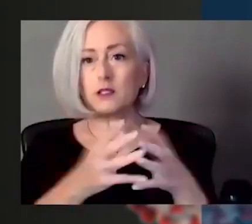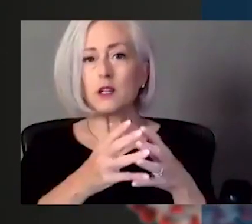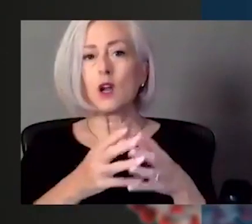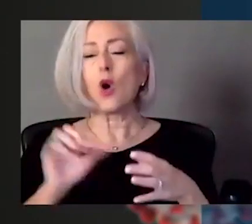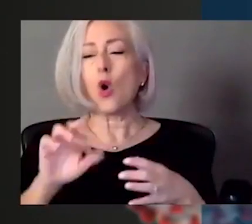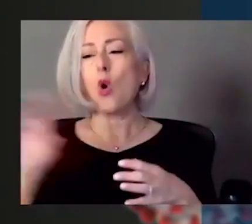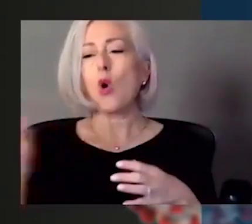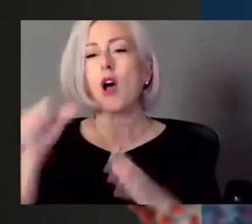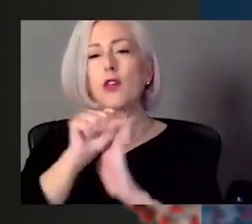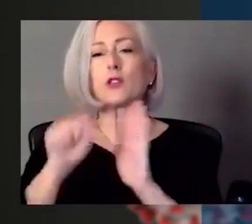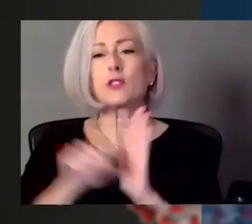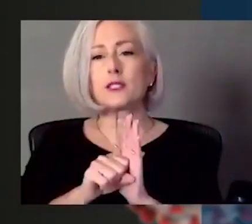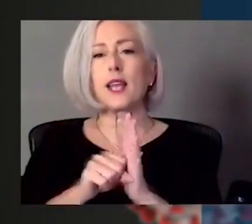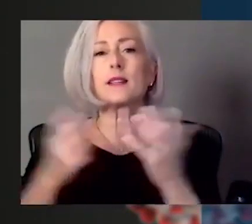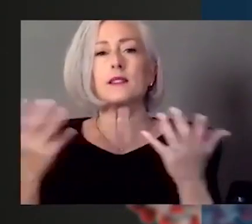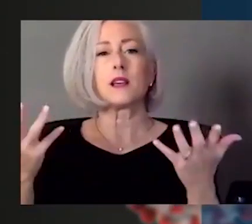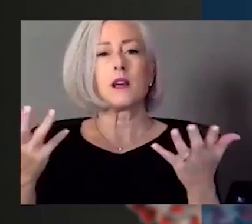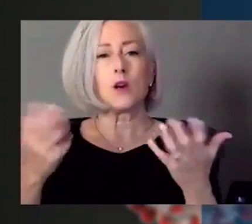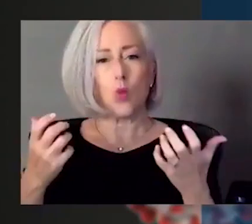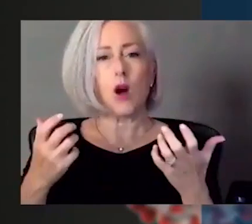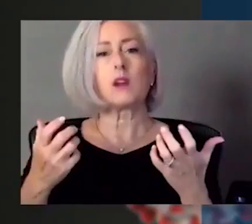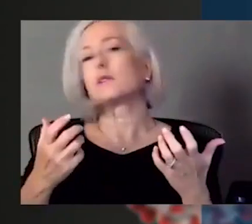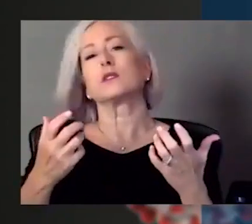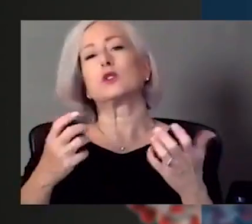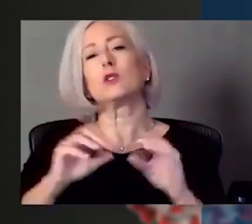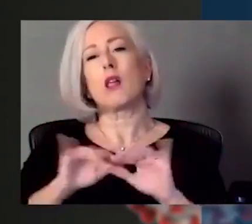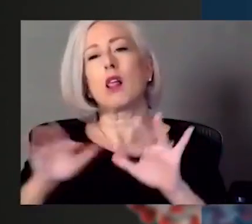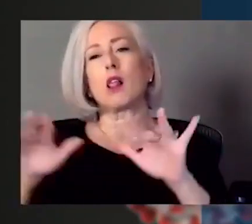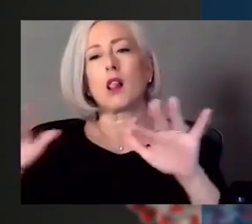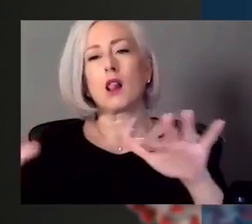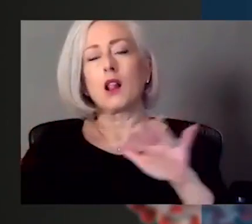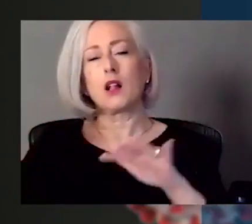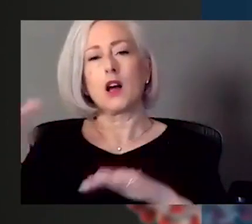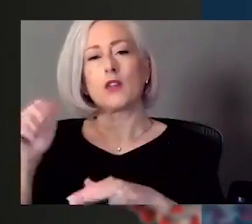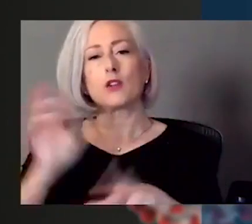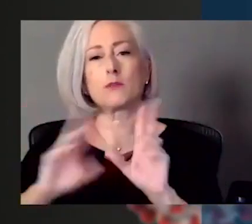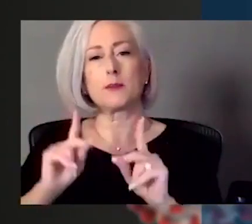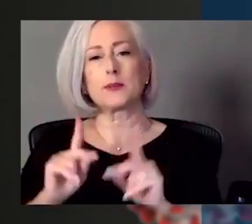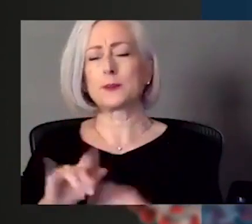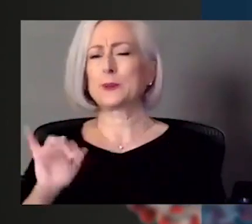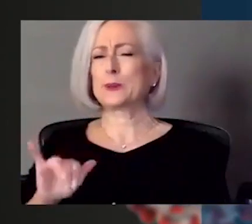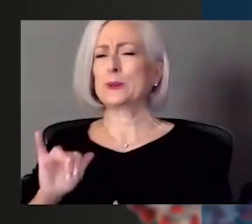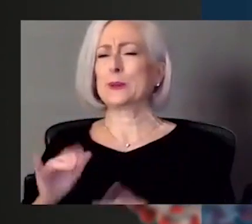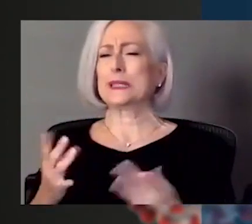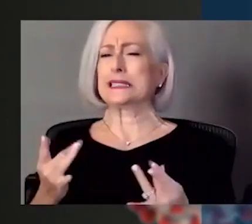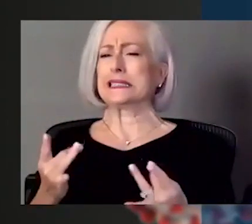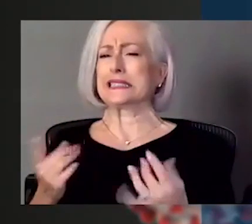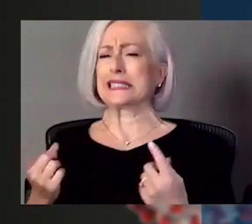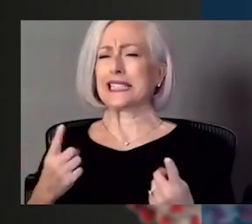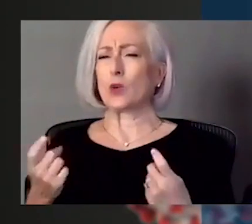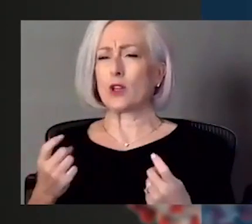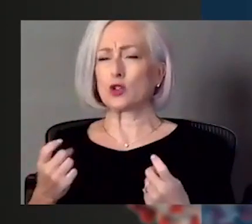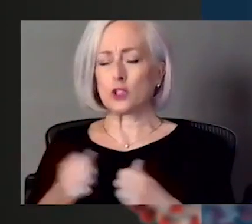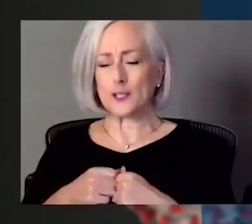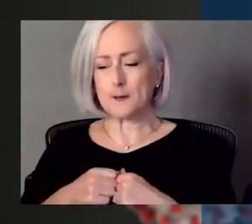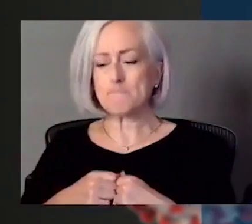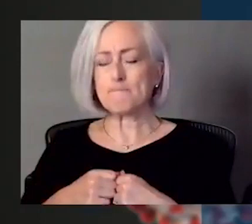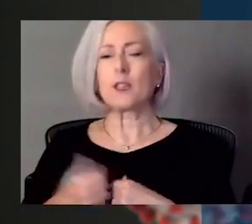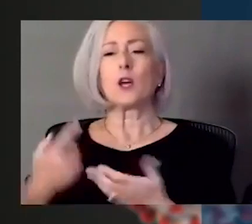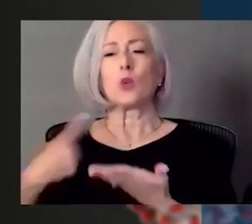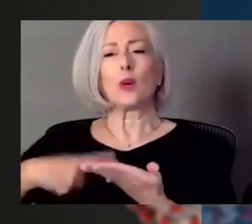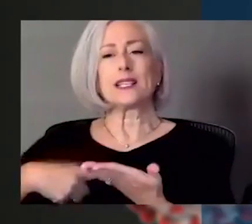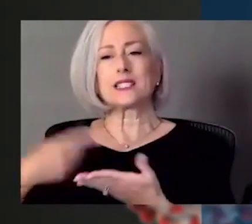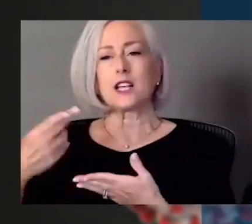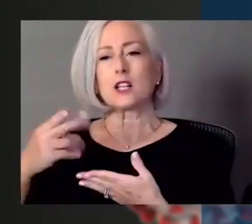people to infect? So I think this is a tricky one. Um, and again, I know we've talked about herd immunity and not having an